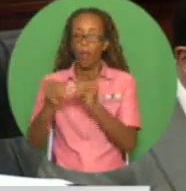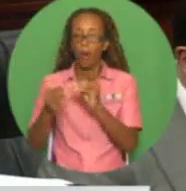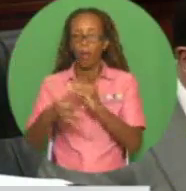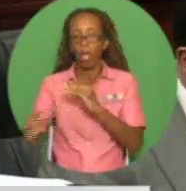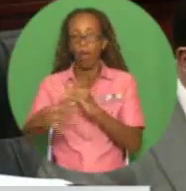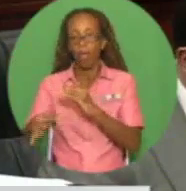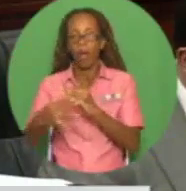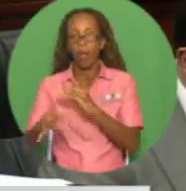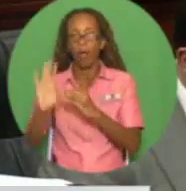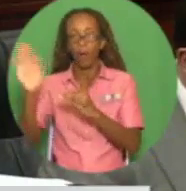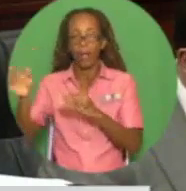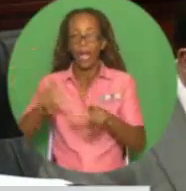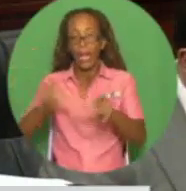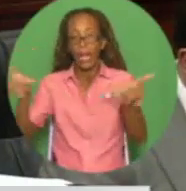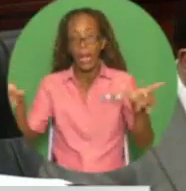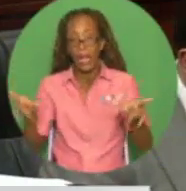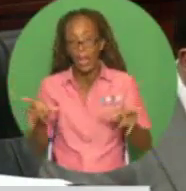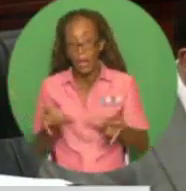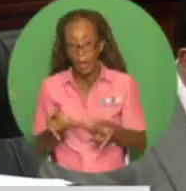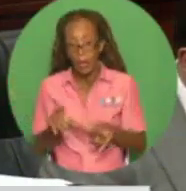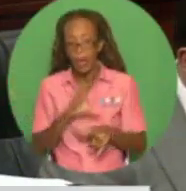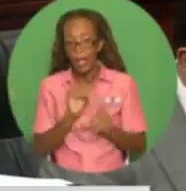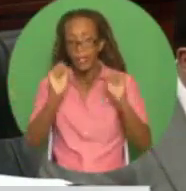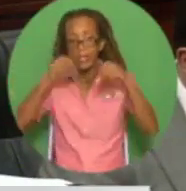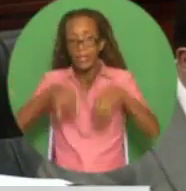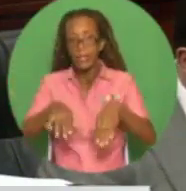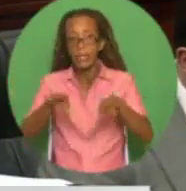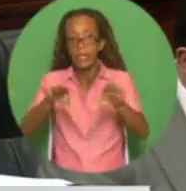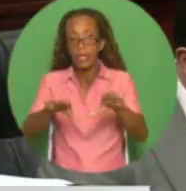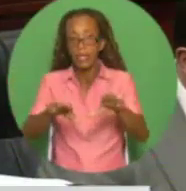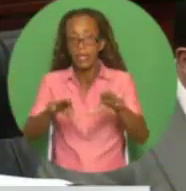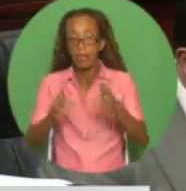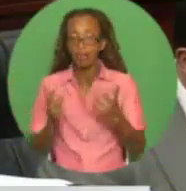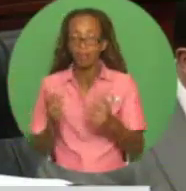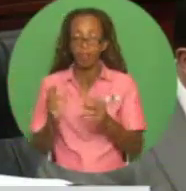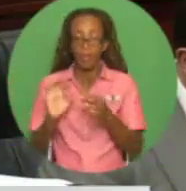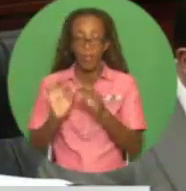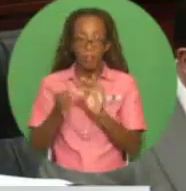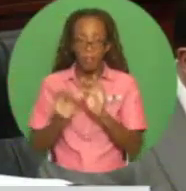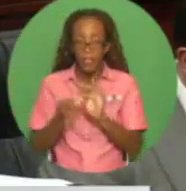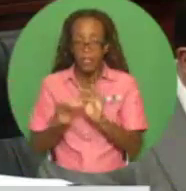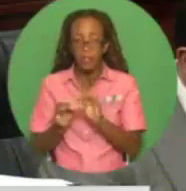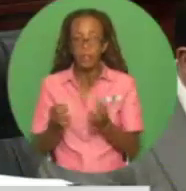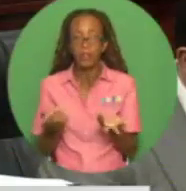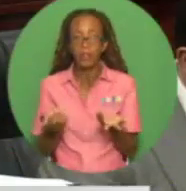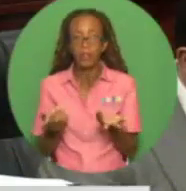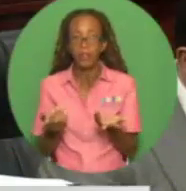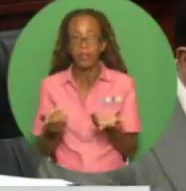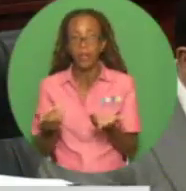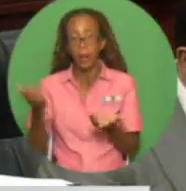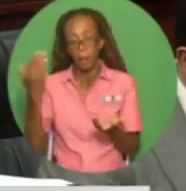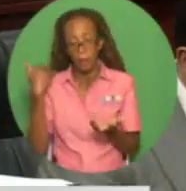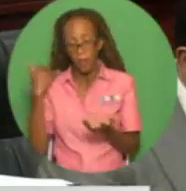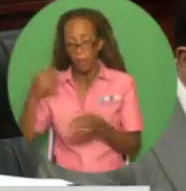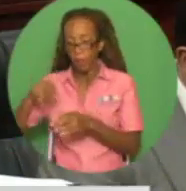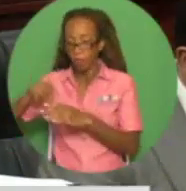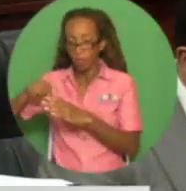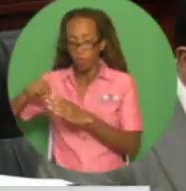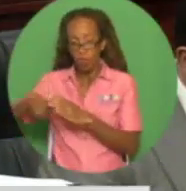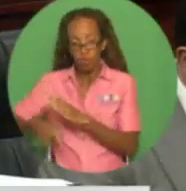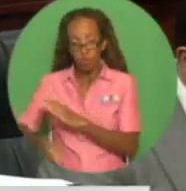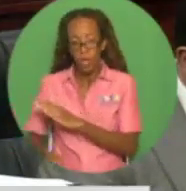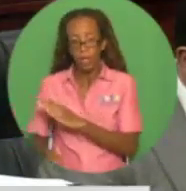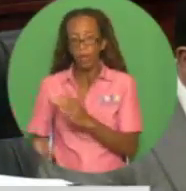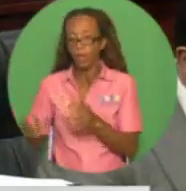Declining land and marine production was taking place as investment resources were being transferred from the exploration and production division